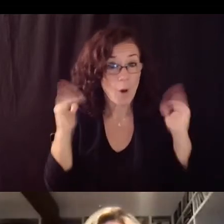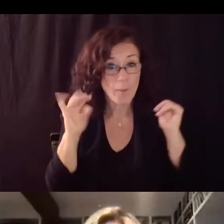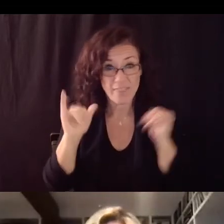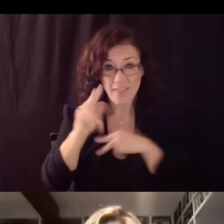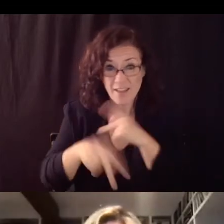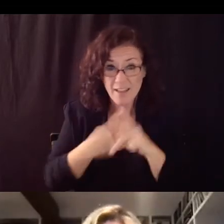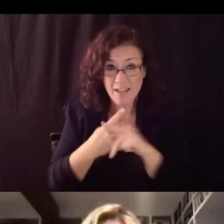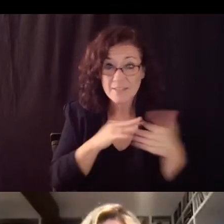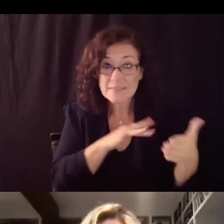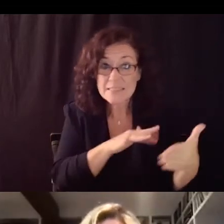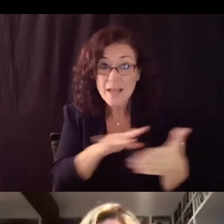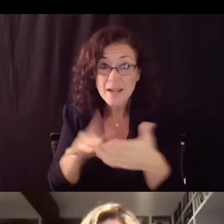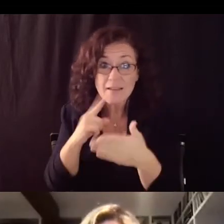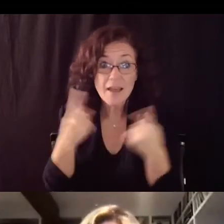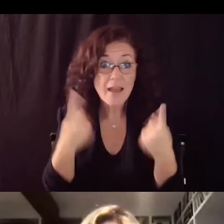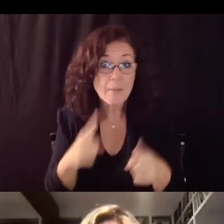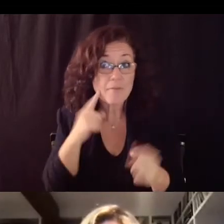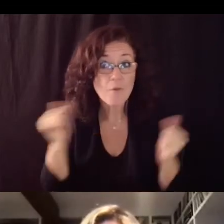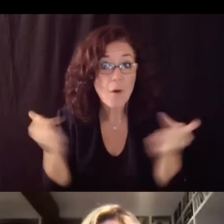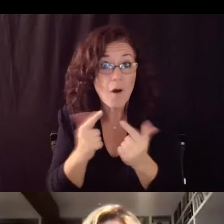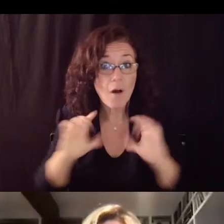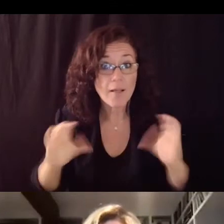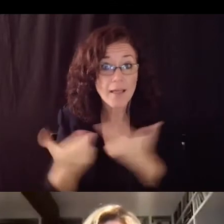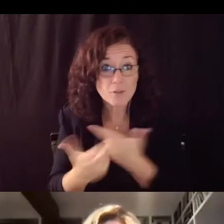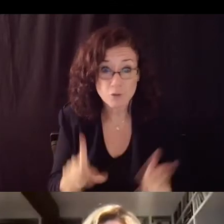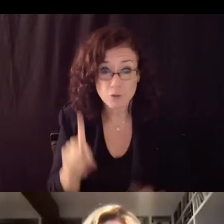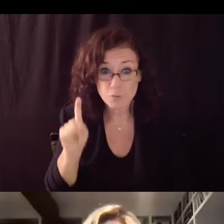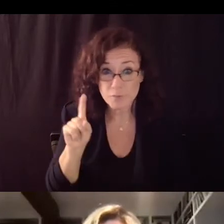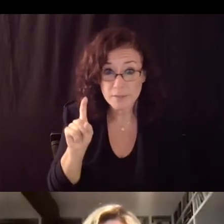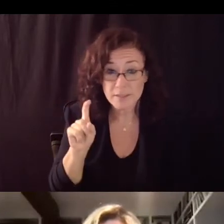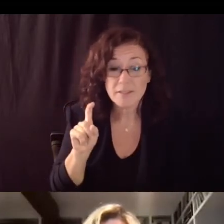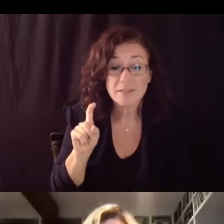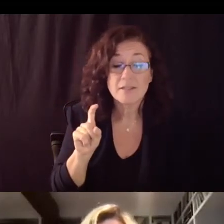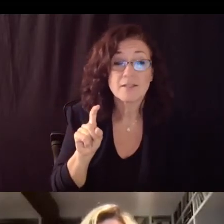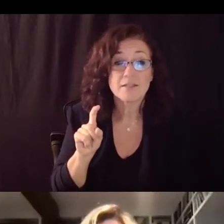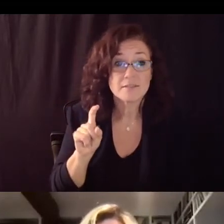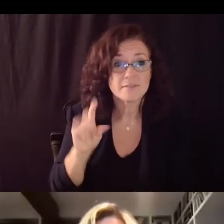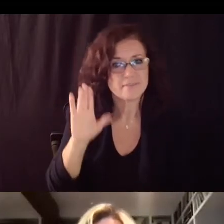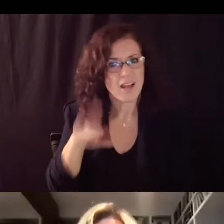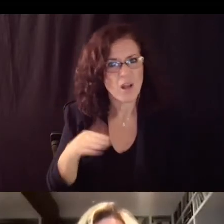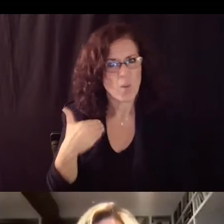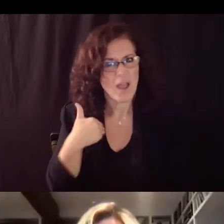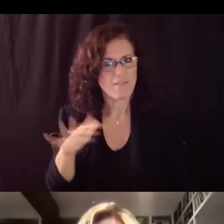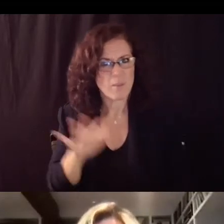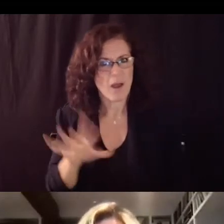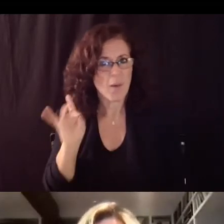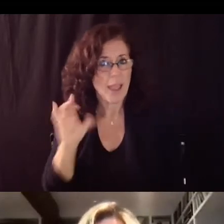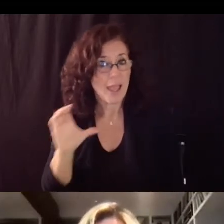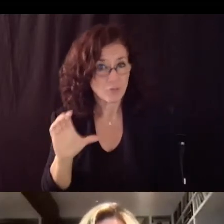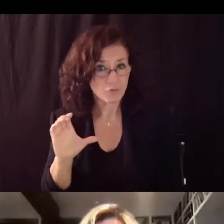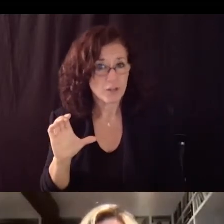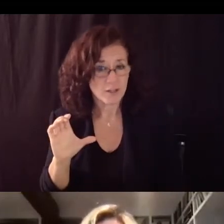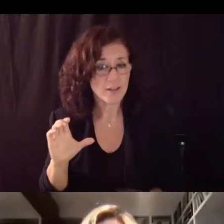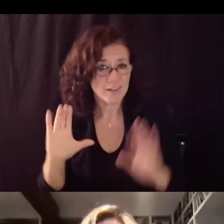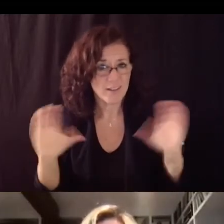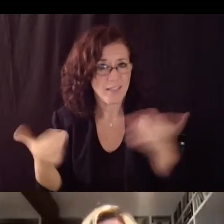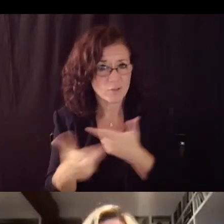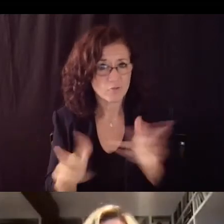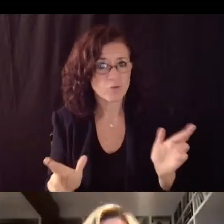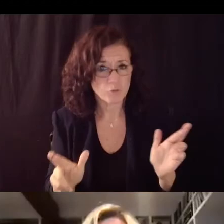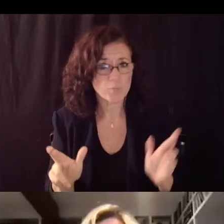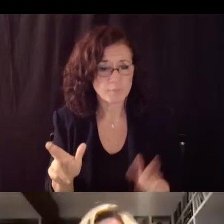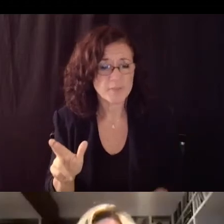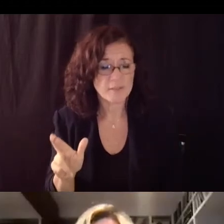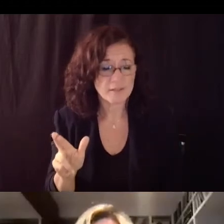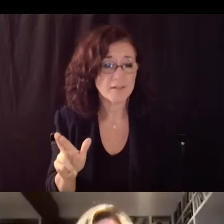be done for every classroom i know that's a big undertaking i think we have somewhere in the ballpark of 800 classrooms um but i